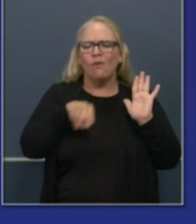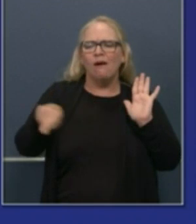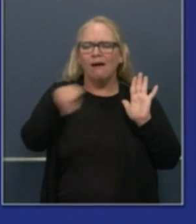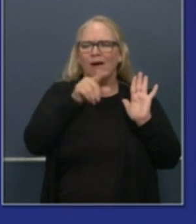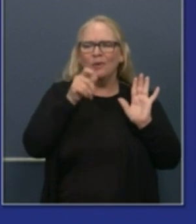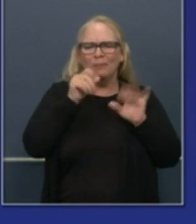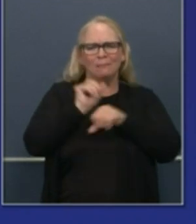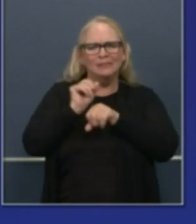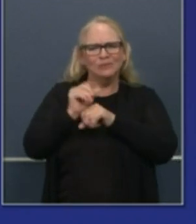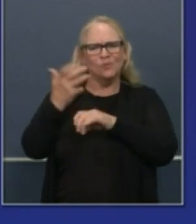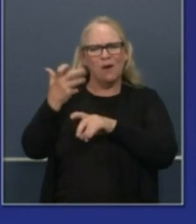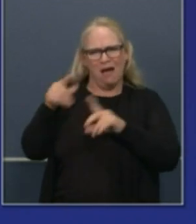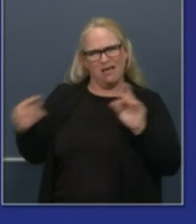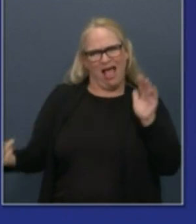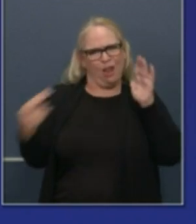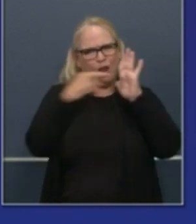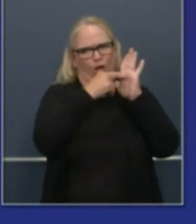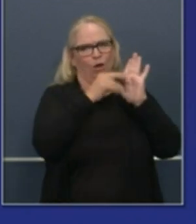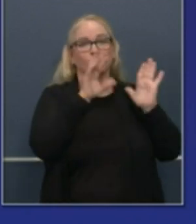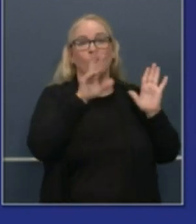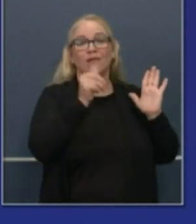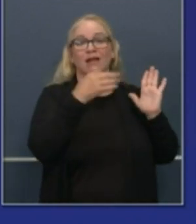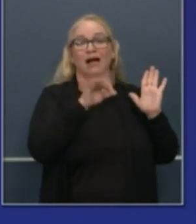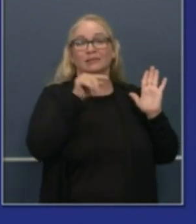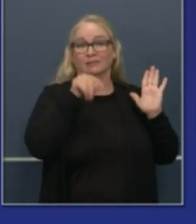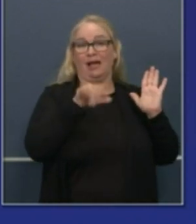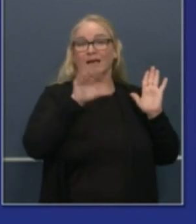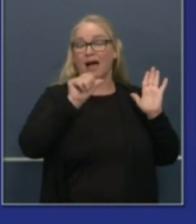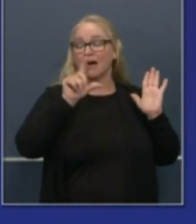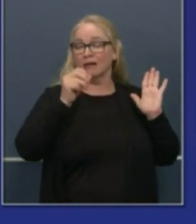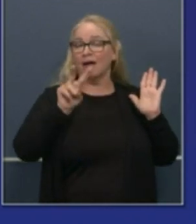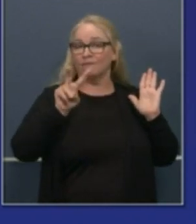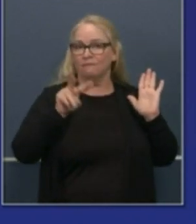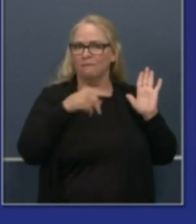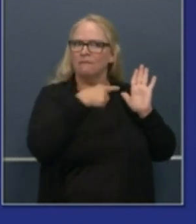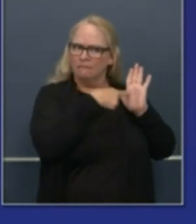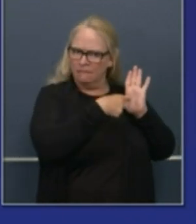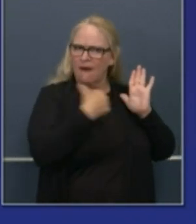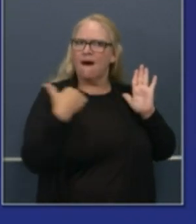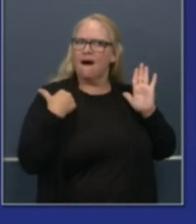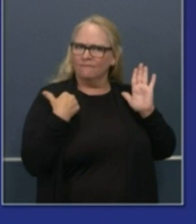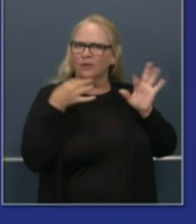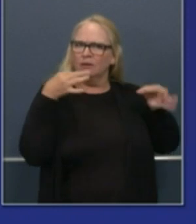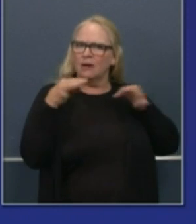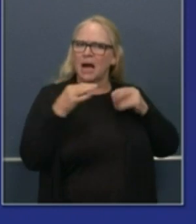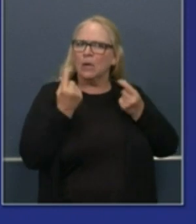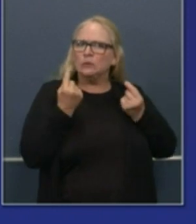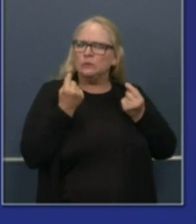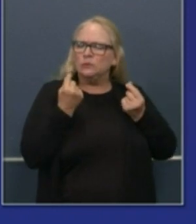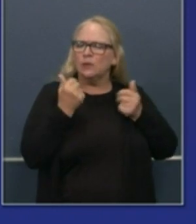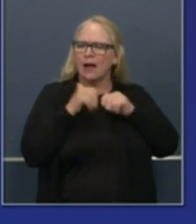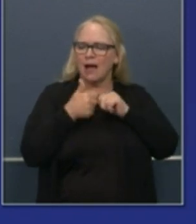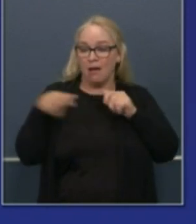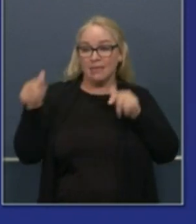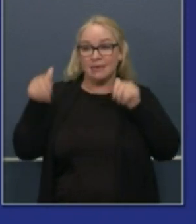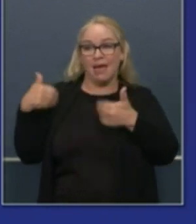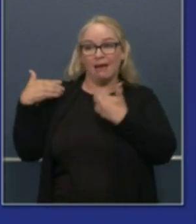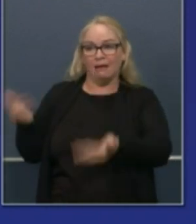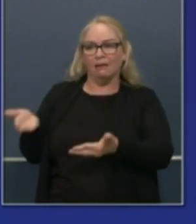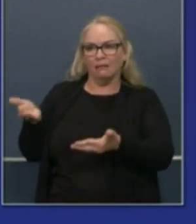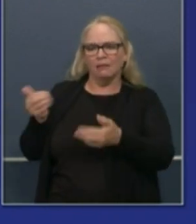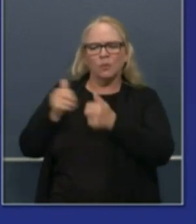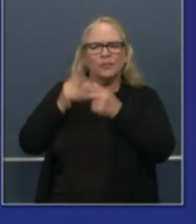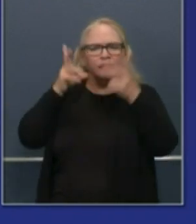.ca.gov website clarifying what we can and can't do as it relates to haircuts and activities